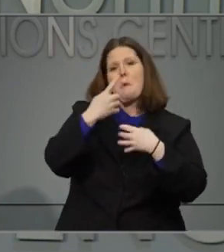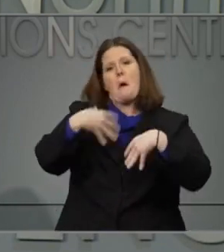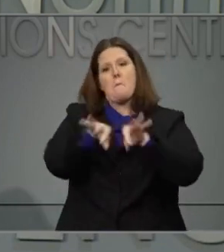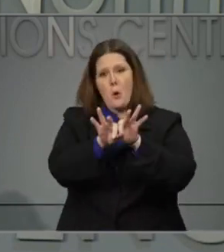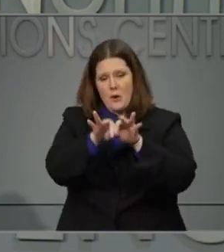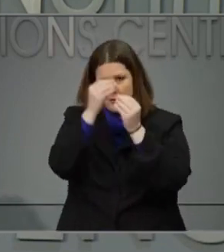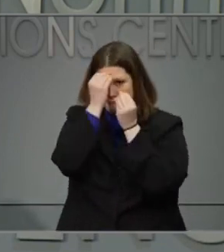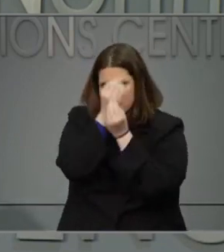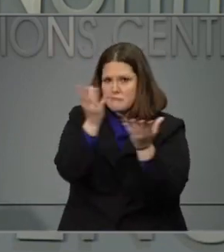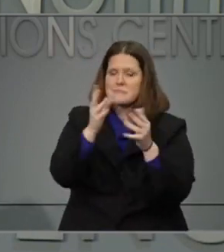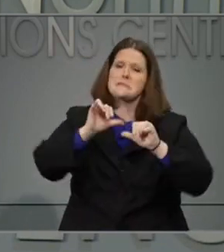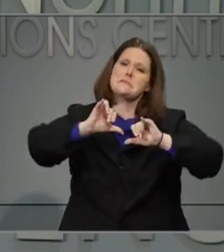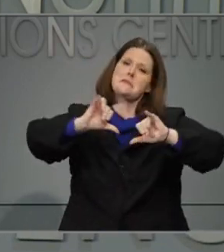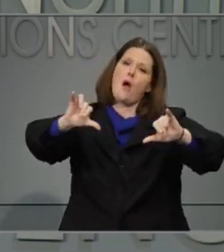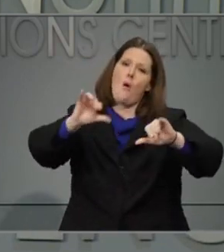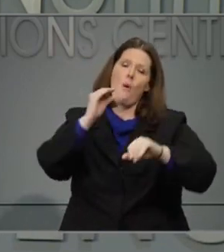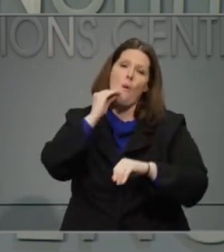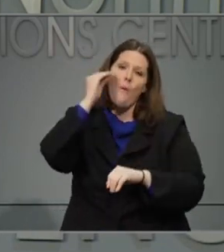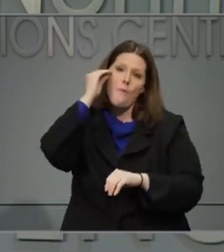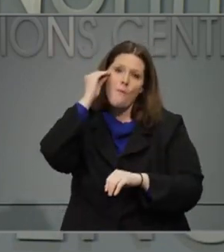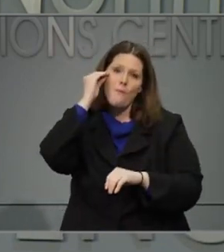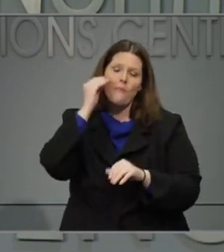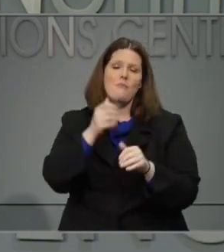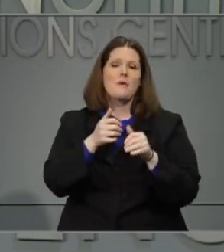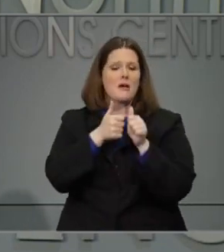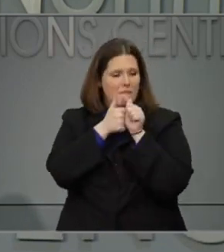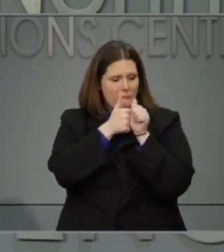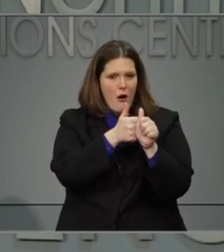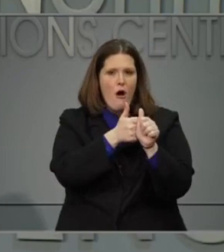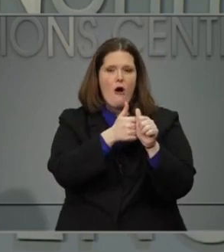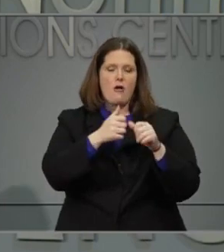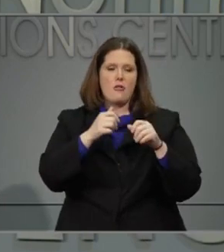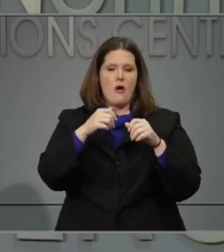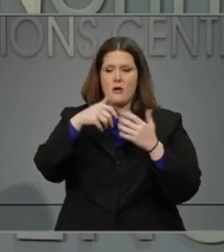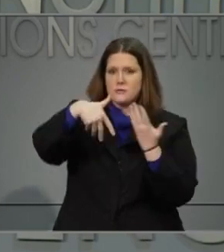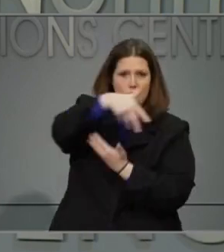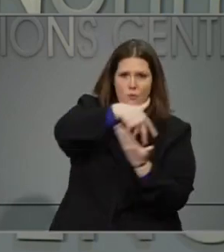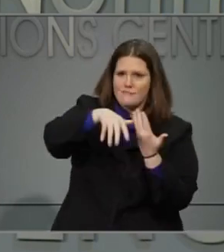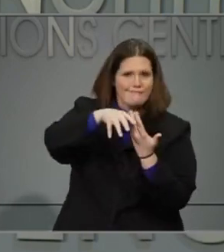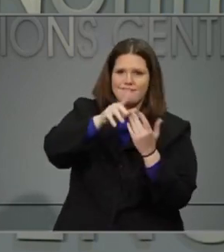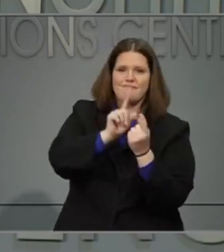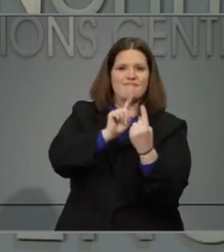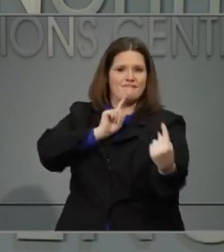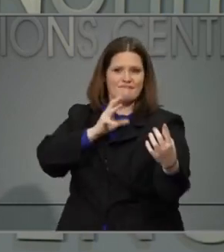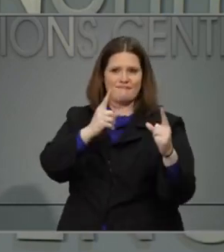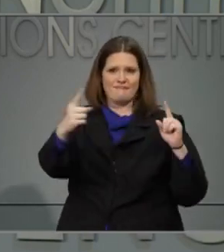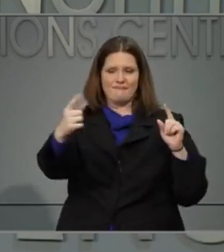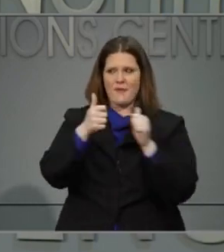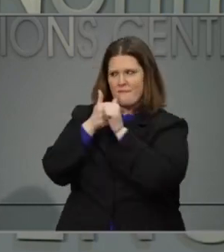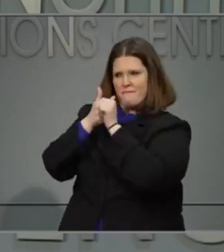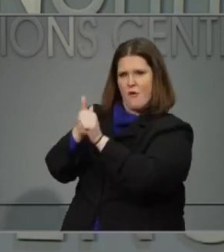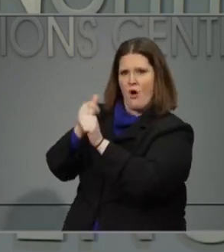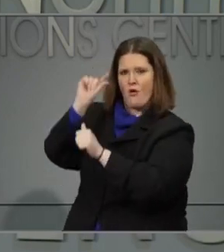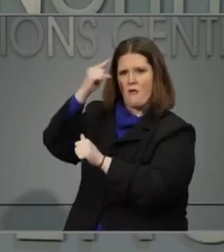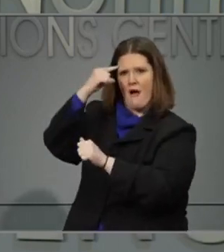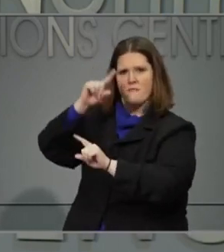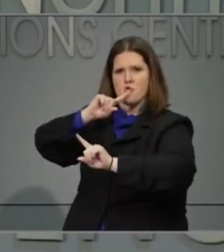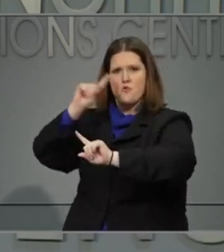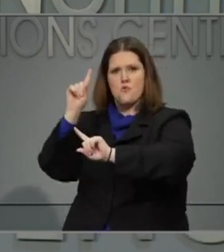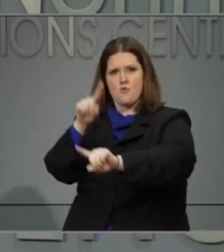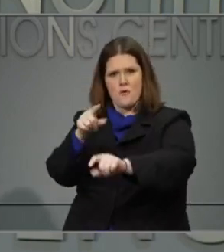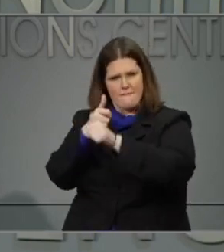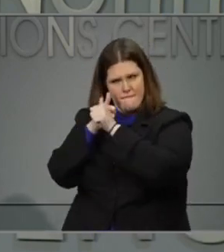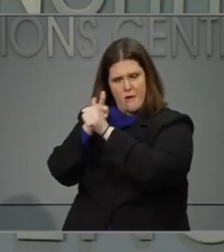stay at home and practice social distancing per Governor Cooper's executive order. You, as an